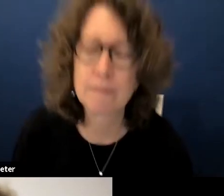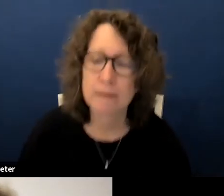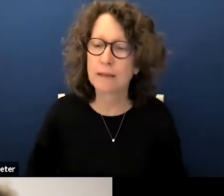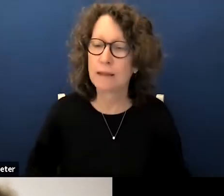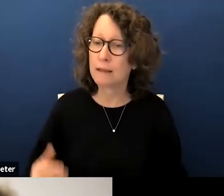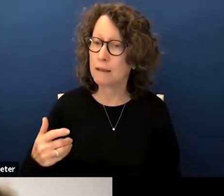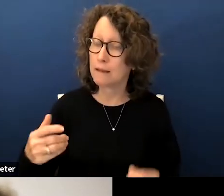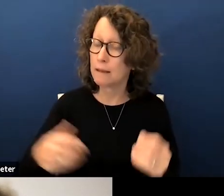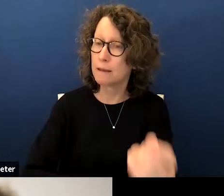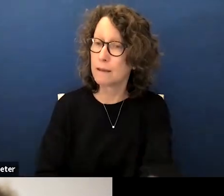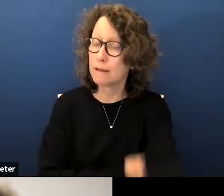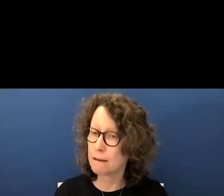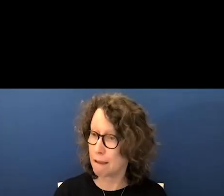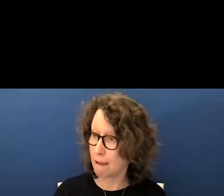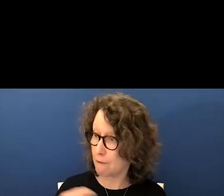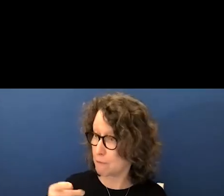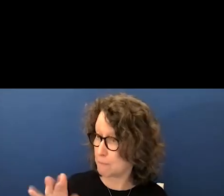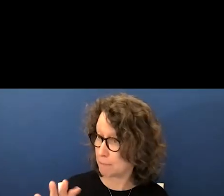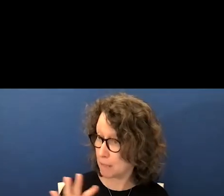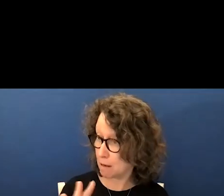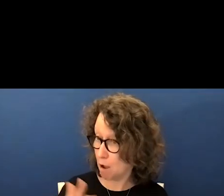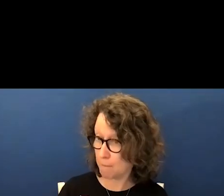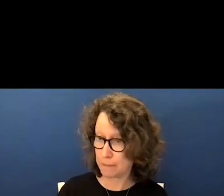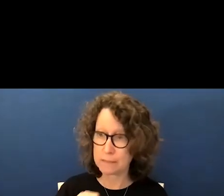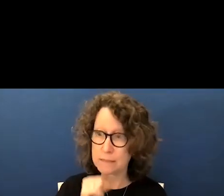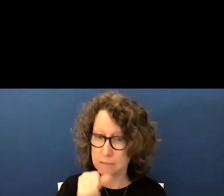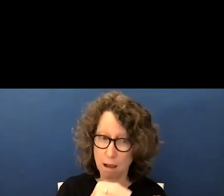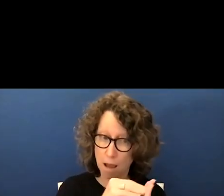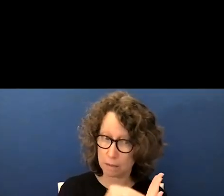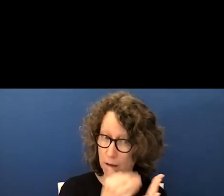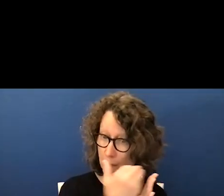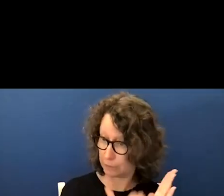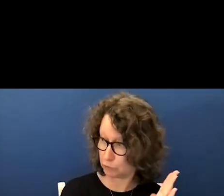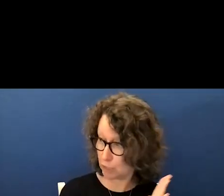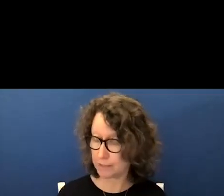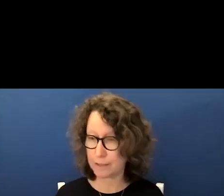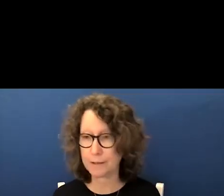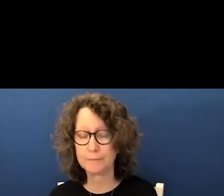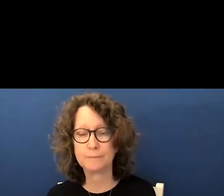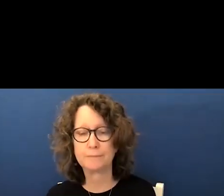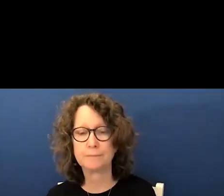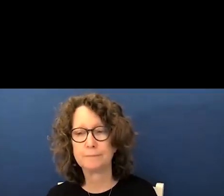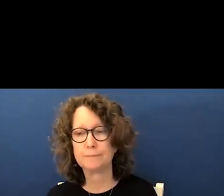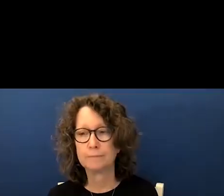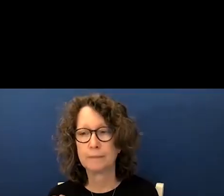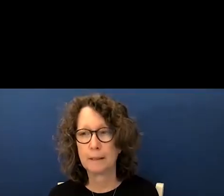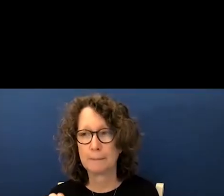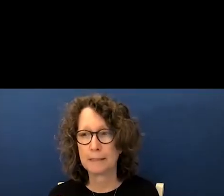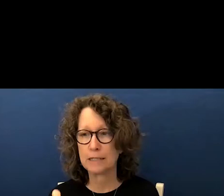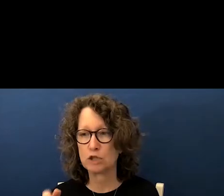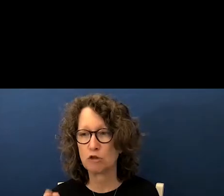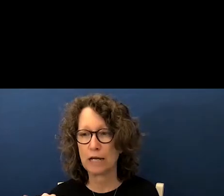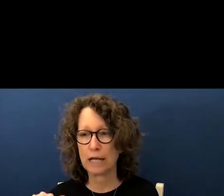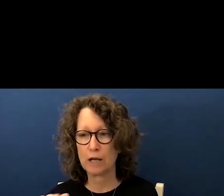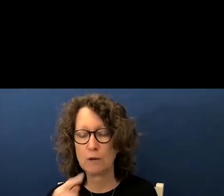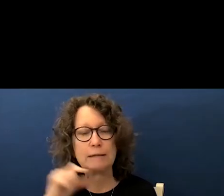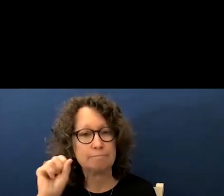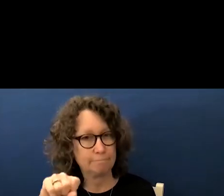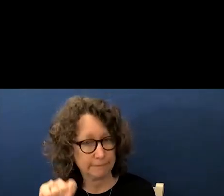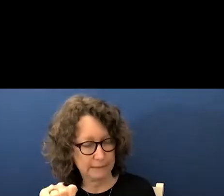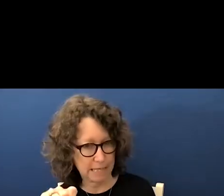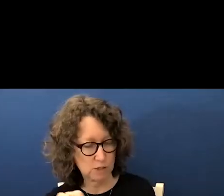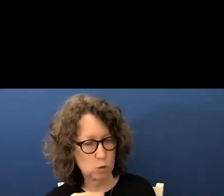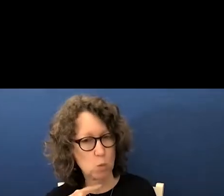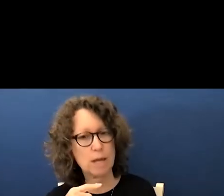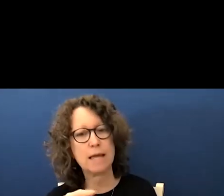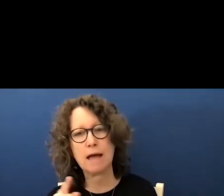any public comments to address items that are not on the agenda thank you president for yes we do have